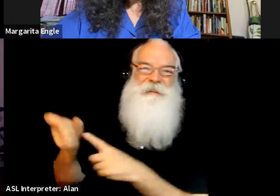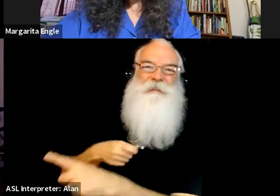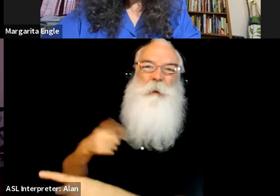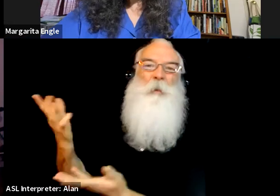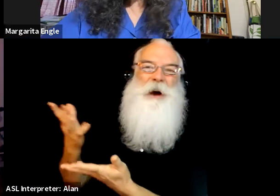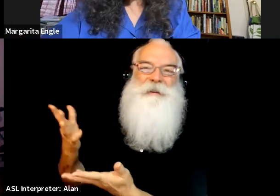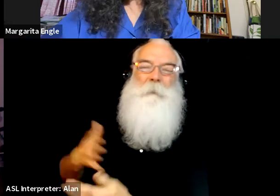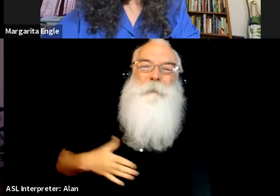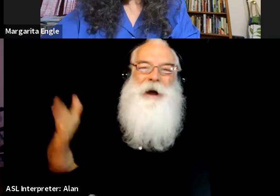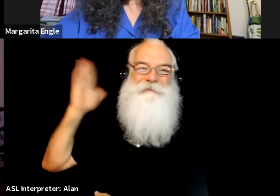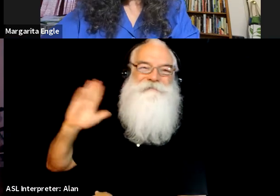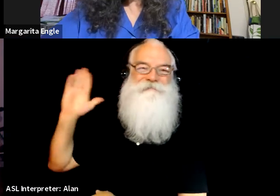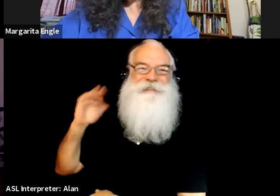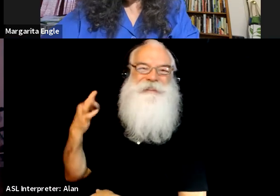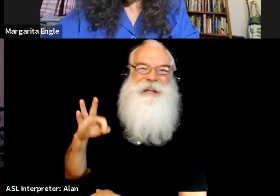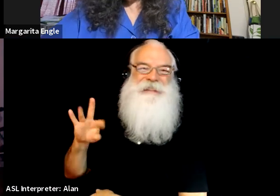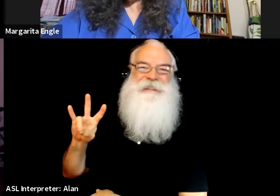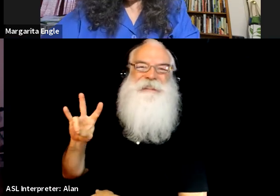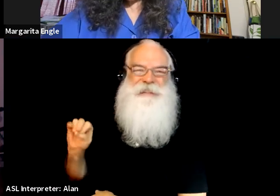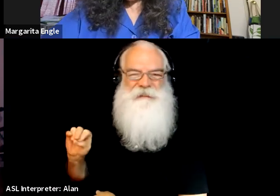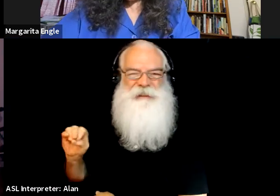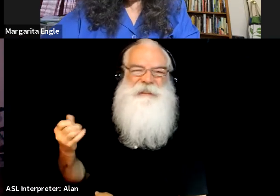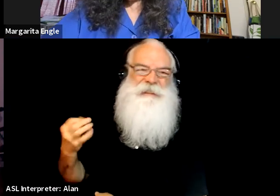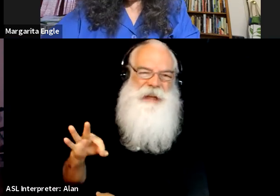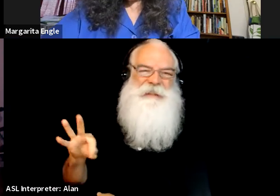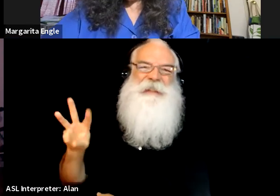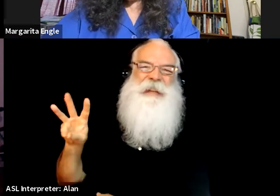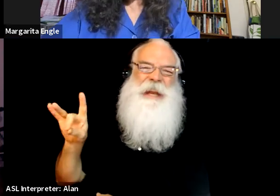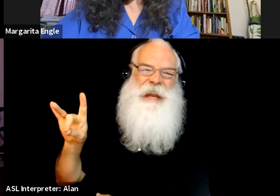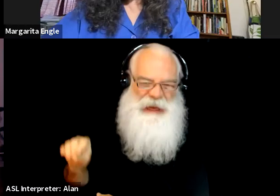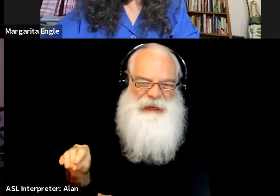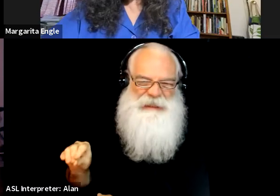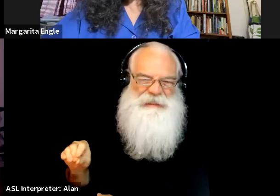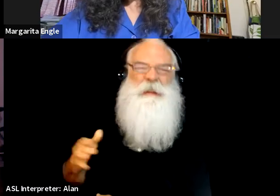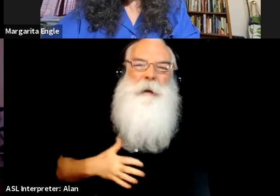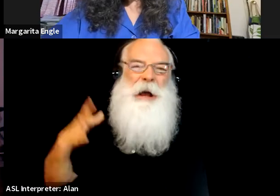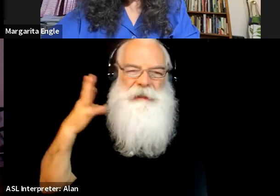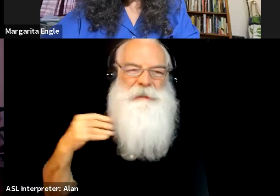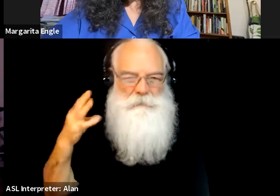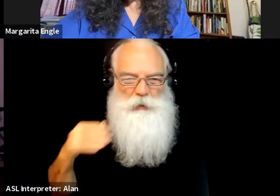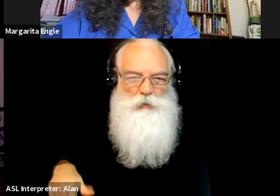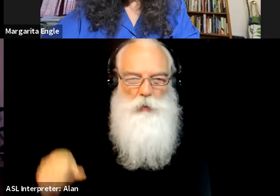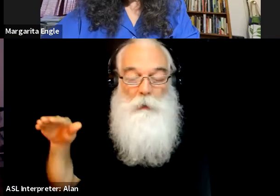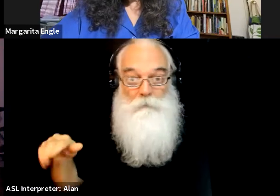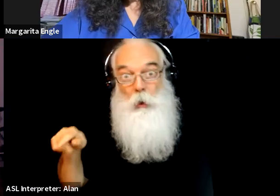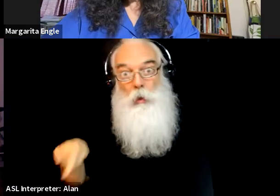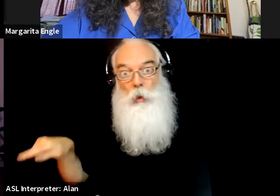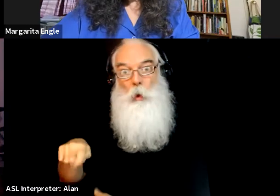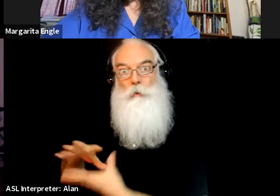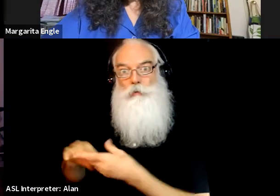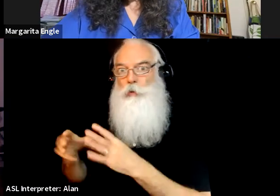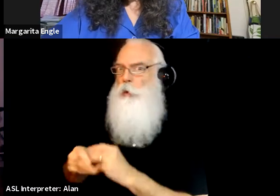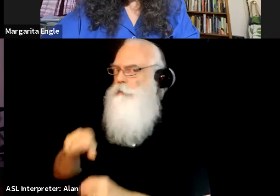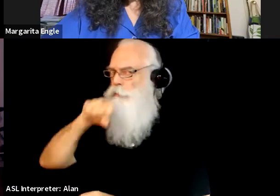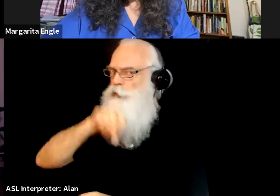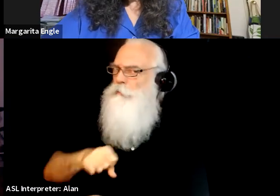and, you the reason I do that, mean, aside from the fact that it's, you know, the stories that matter to me and the community that matters to me, um, is that, you know, growing up